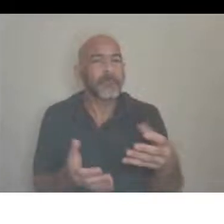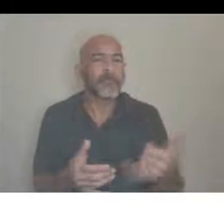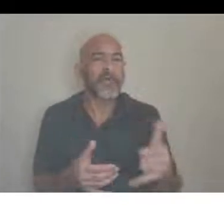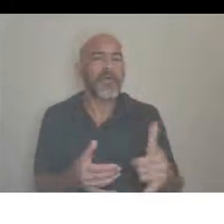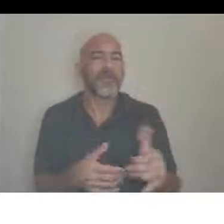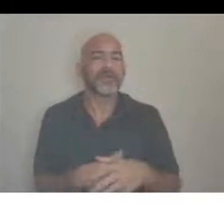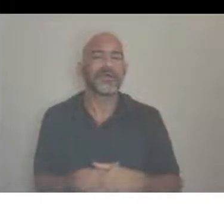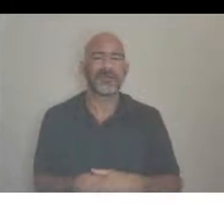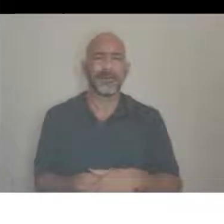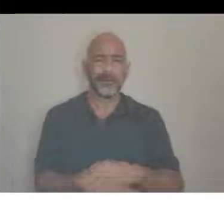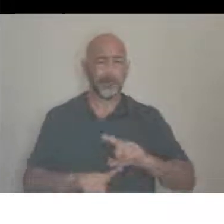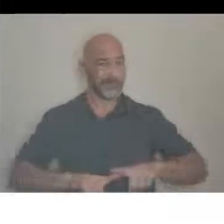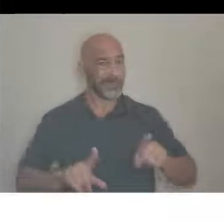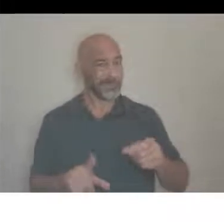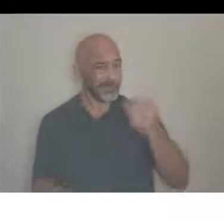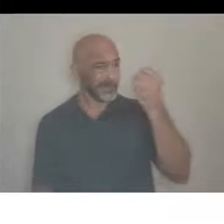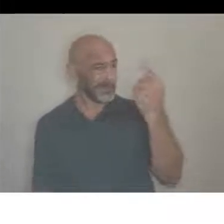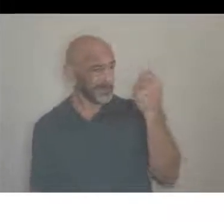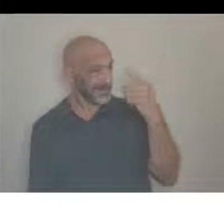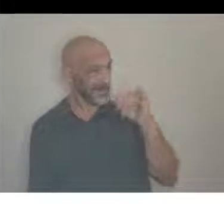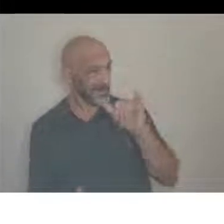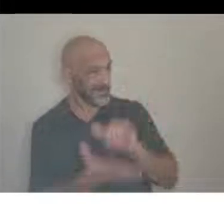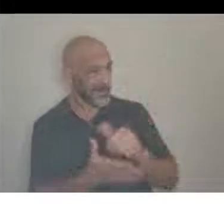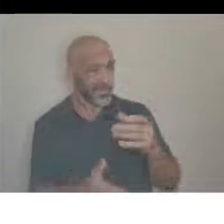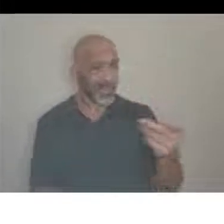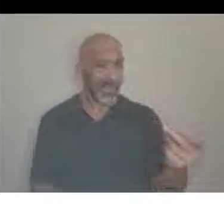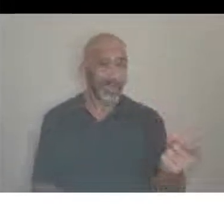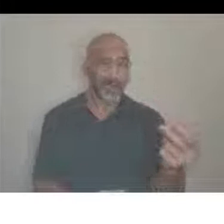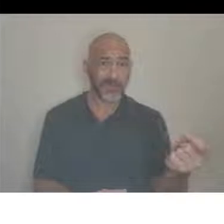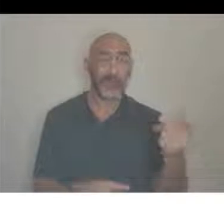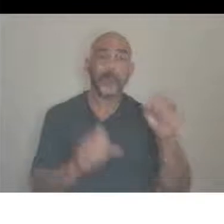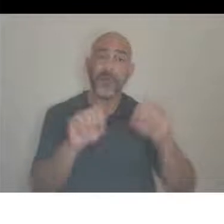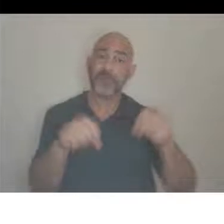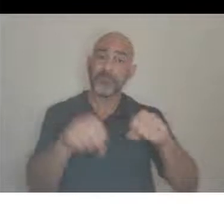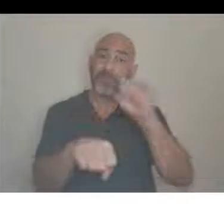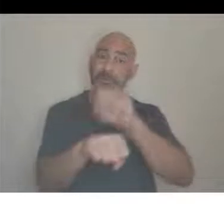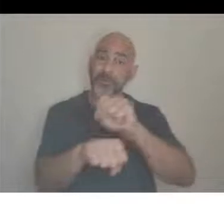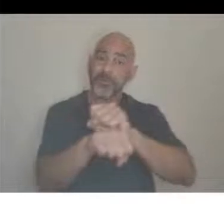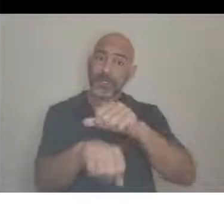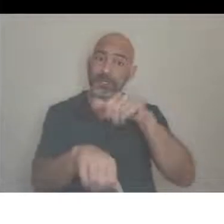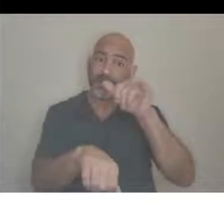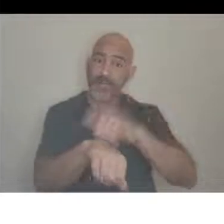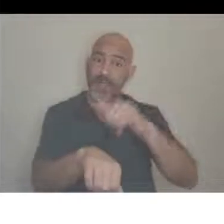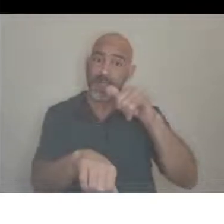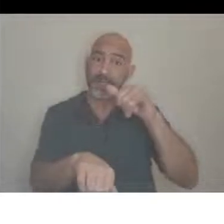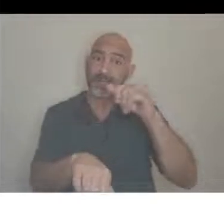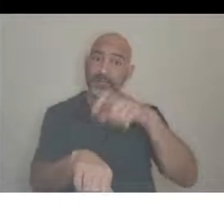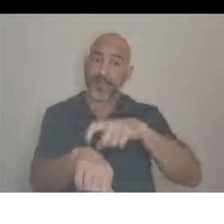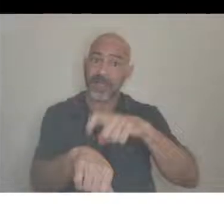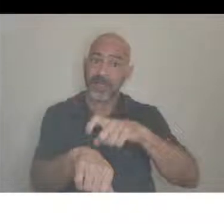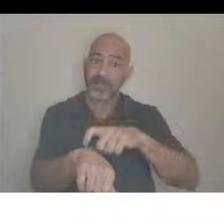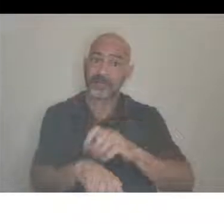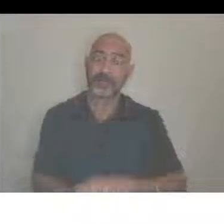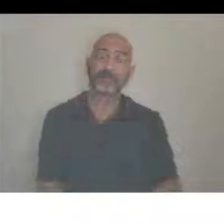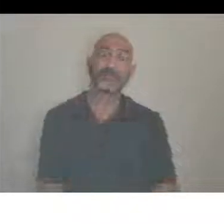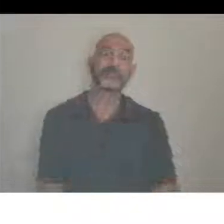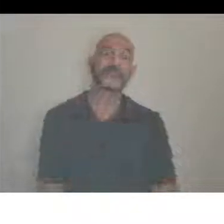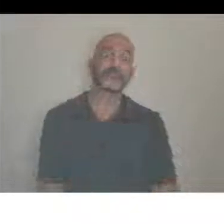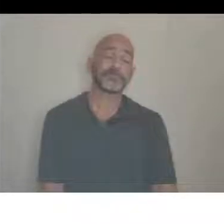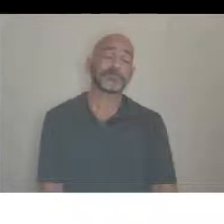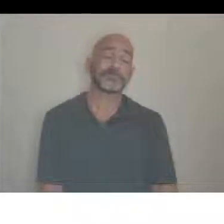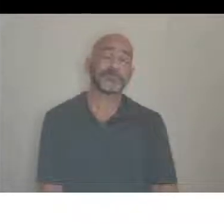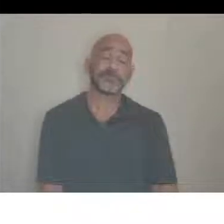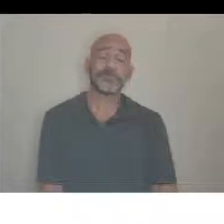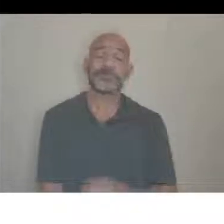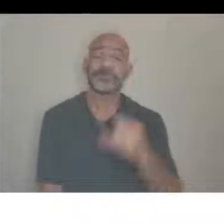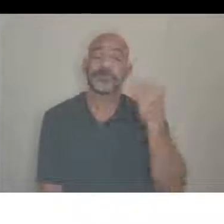to keep in mind. so, unless the, you know, unless you have permission from the person who is using that